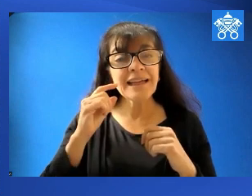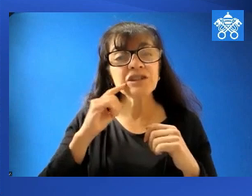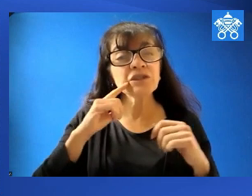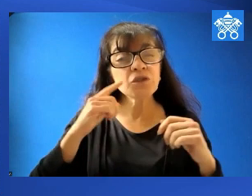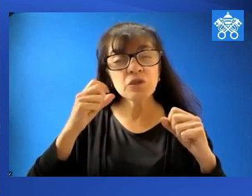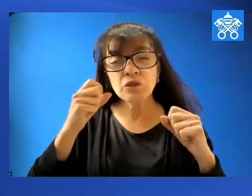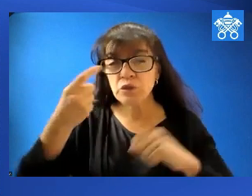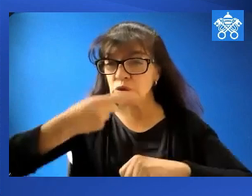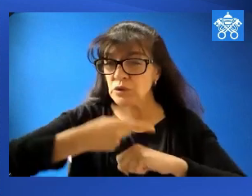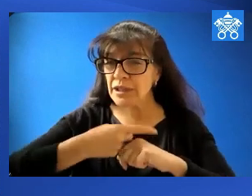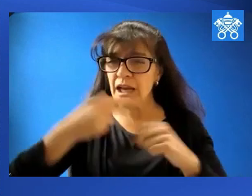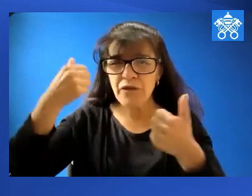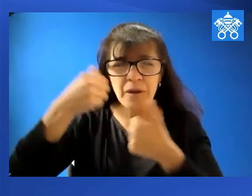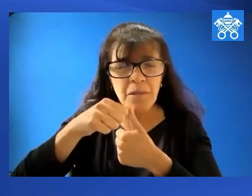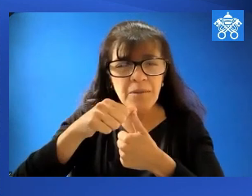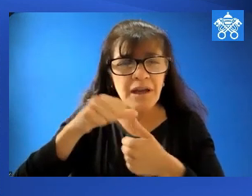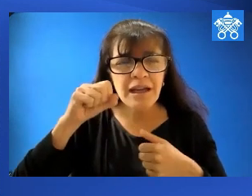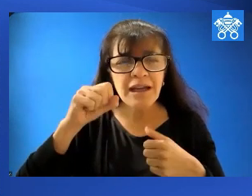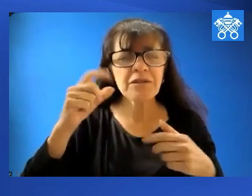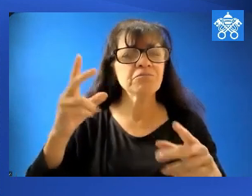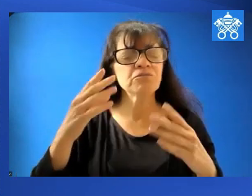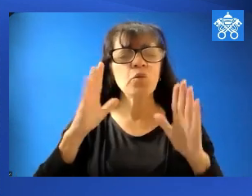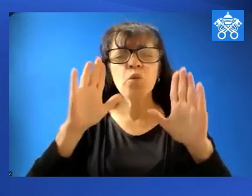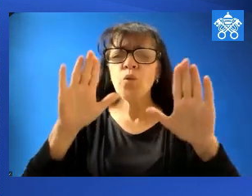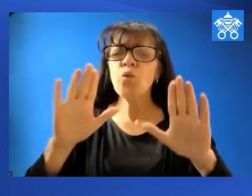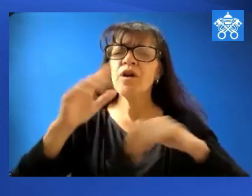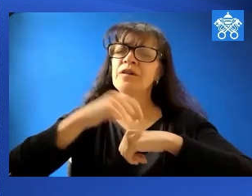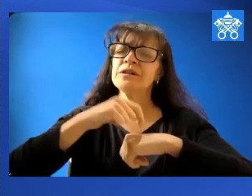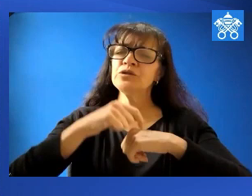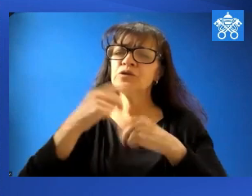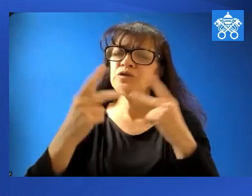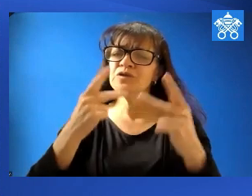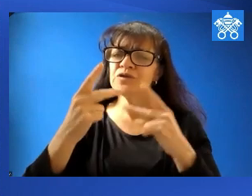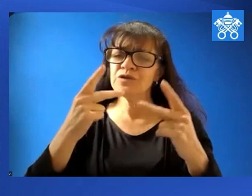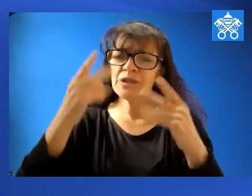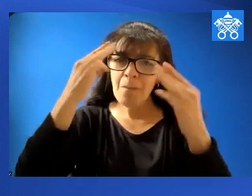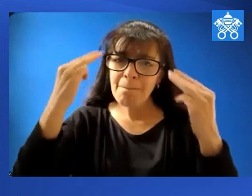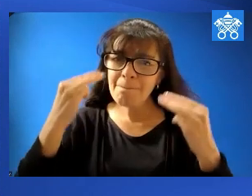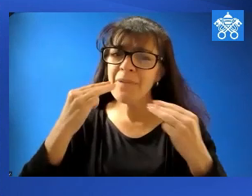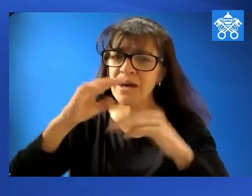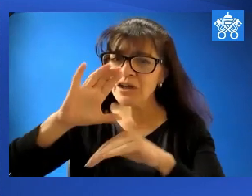And at this day, on this day, let's remember that it's a perfect time to visit a Marian shrine.